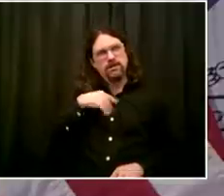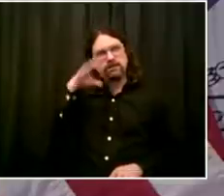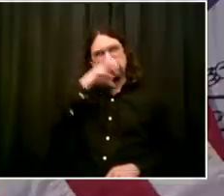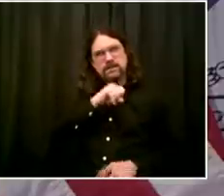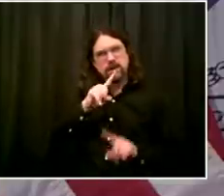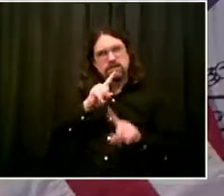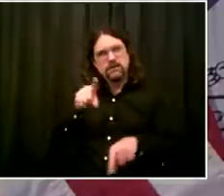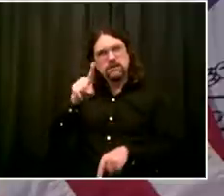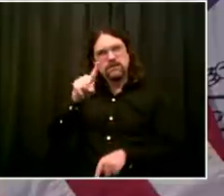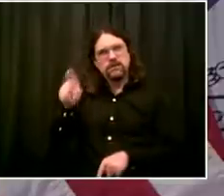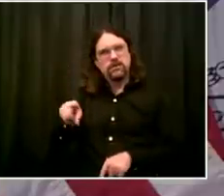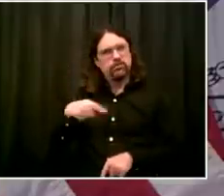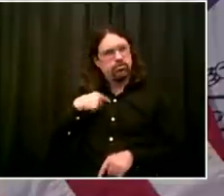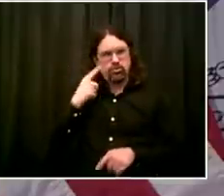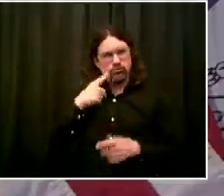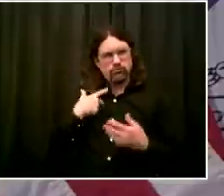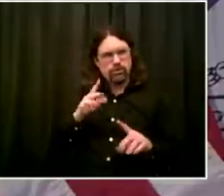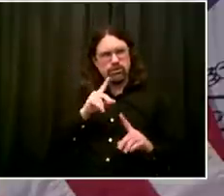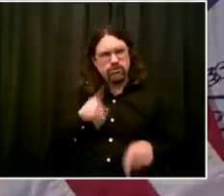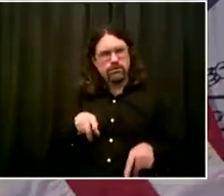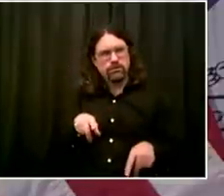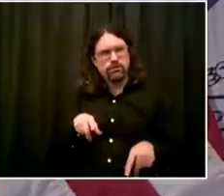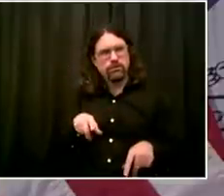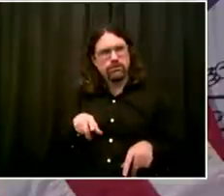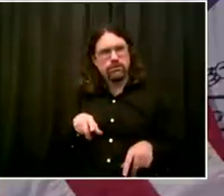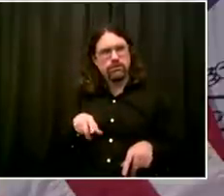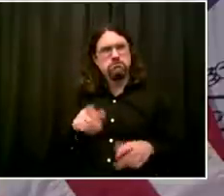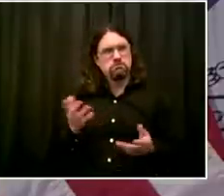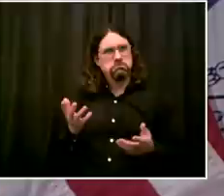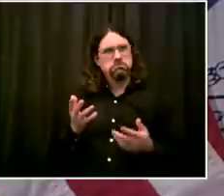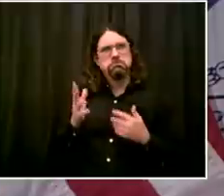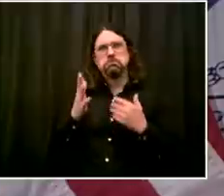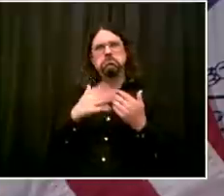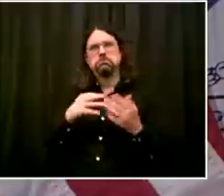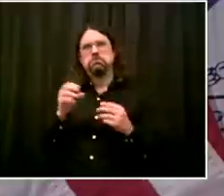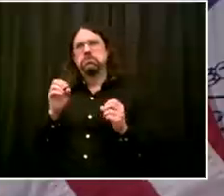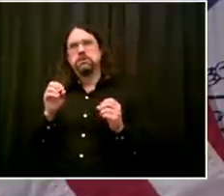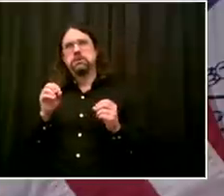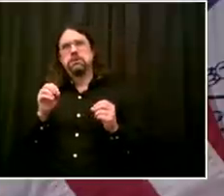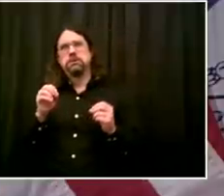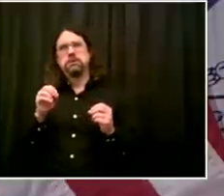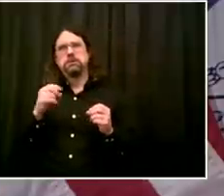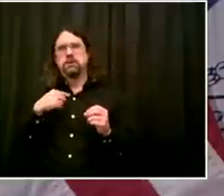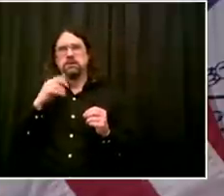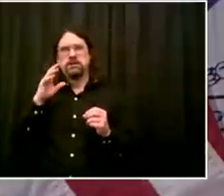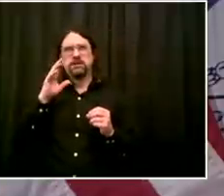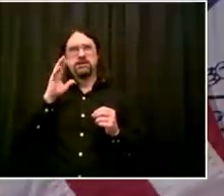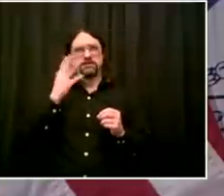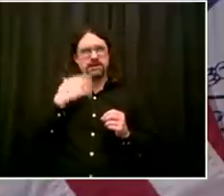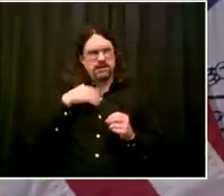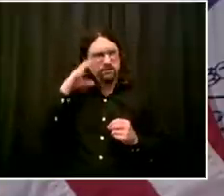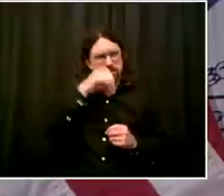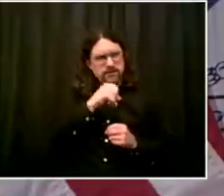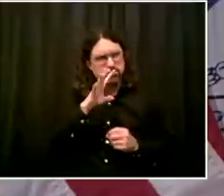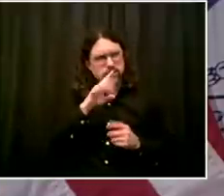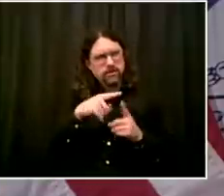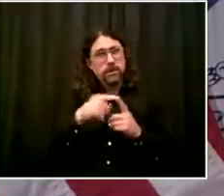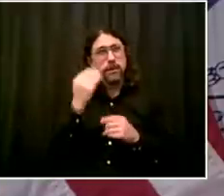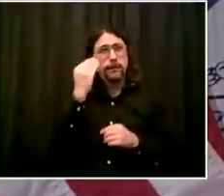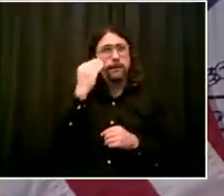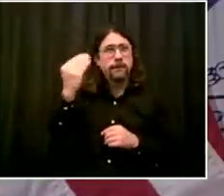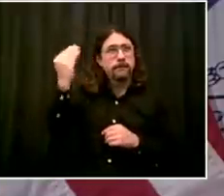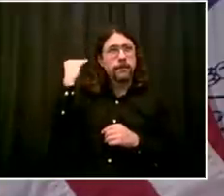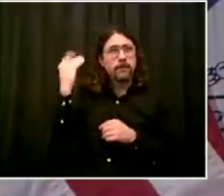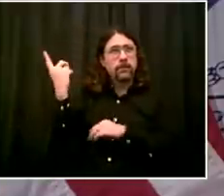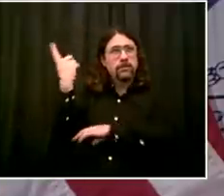uh, PD will make sure we get those updates out and, uh, get their voices into this because a lot of work is being done to